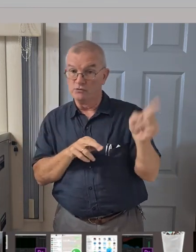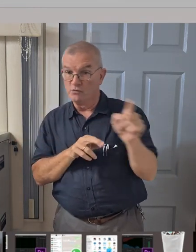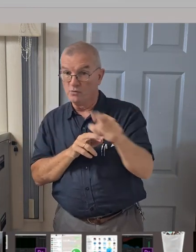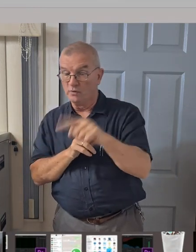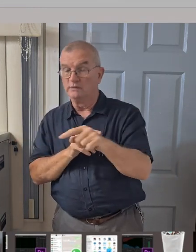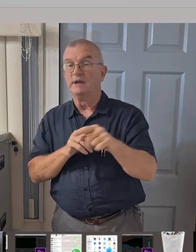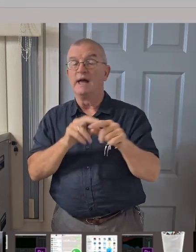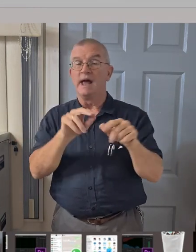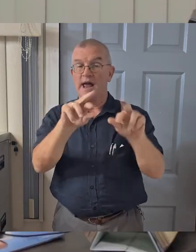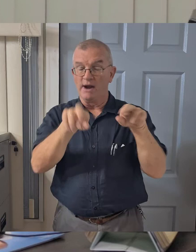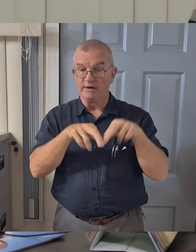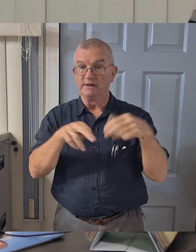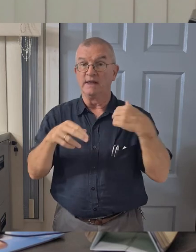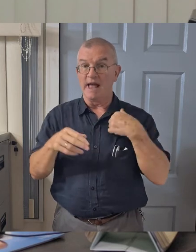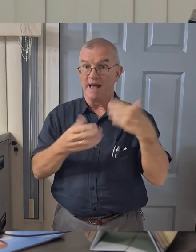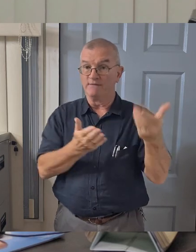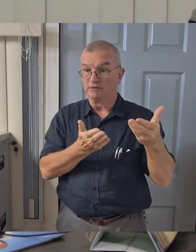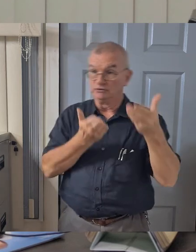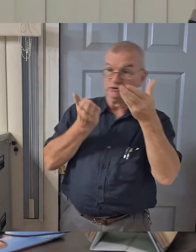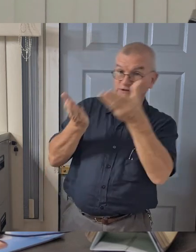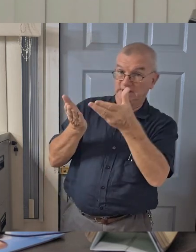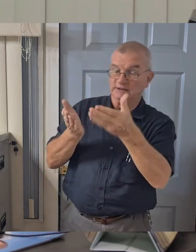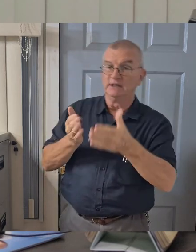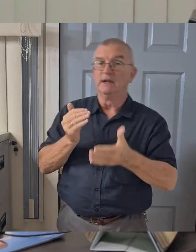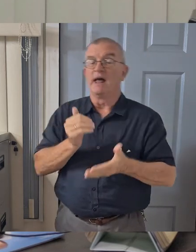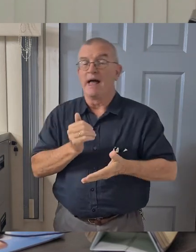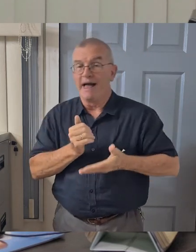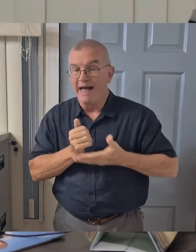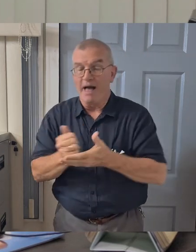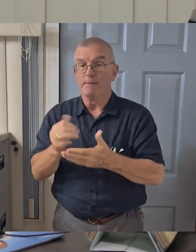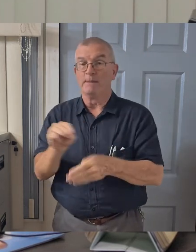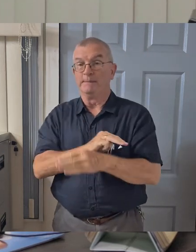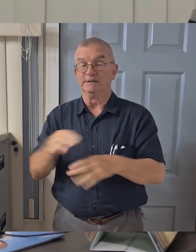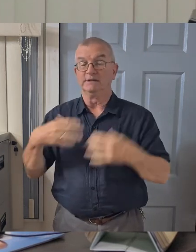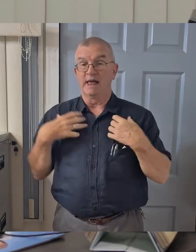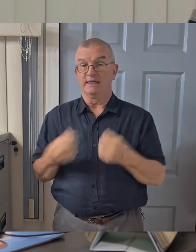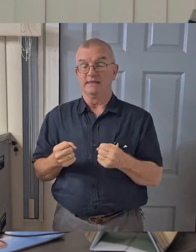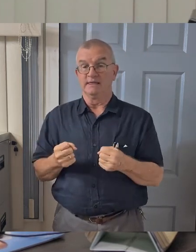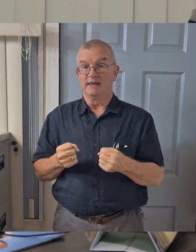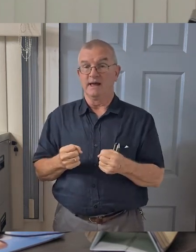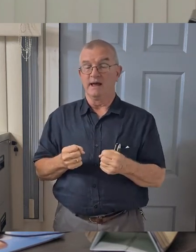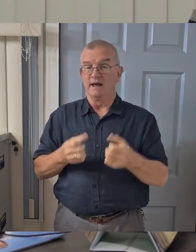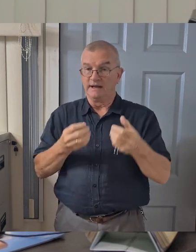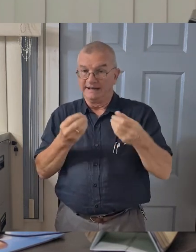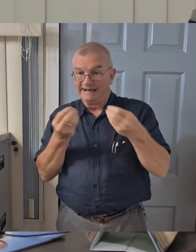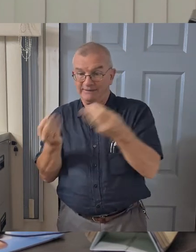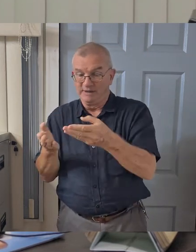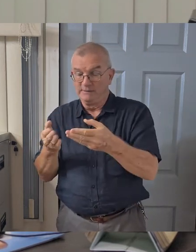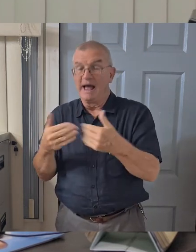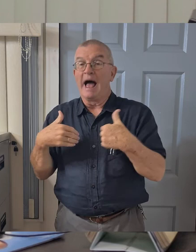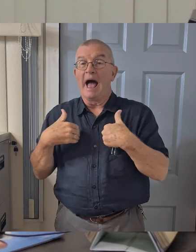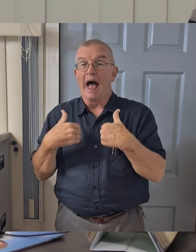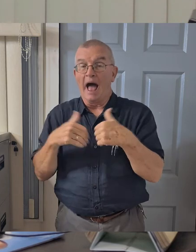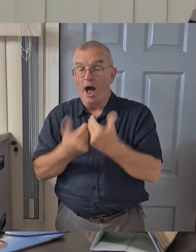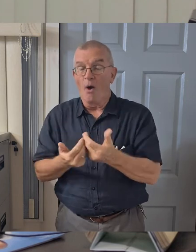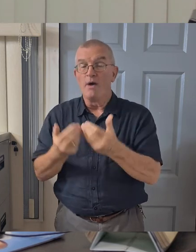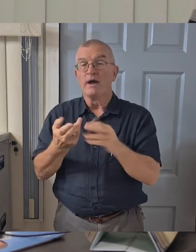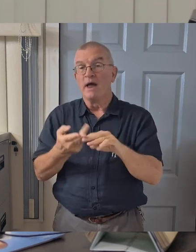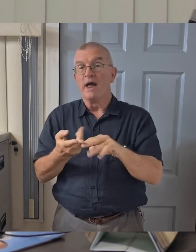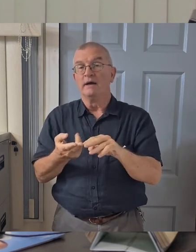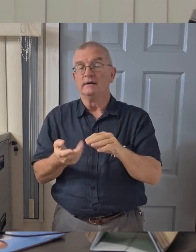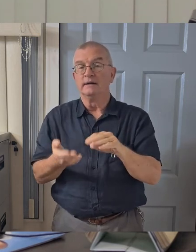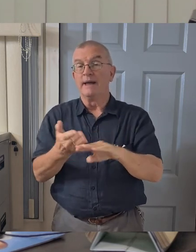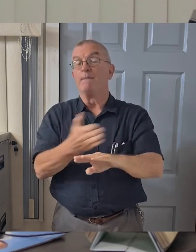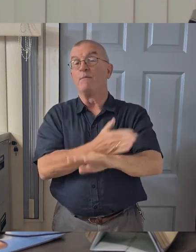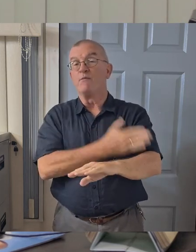public have a suggestion or an issue and they want to let us, the developers, know how we can improve the application, the